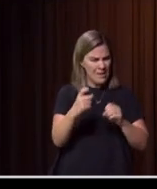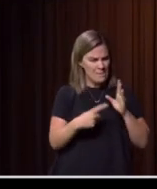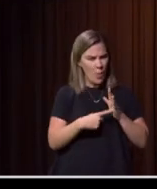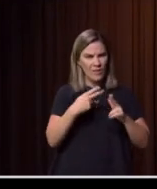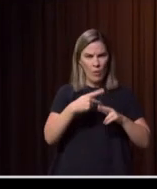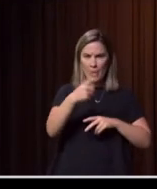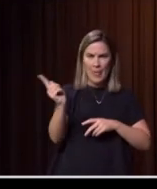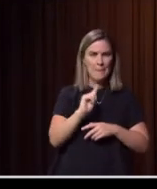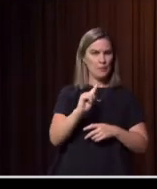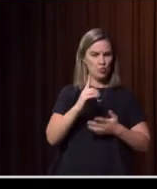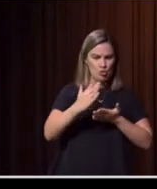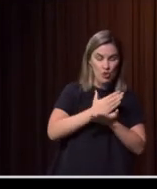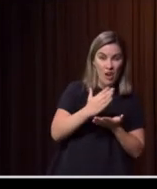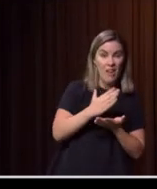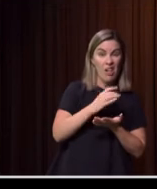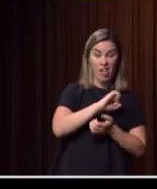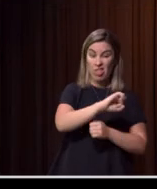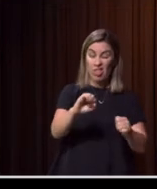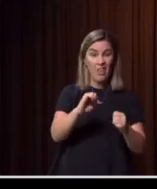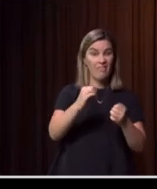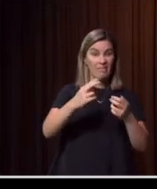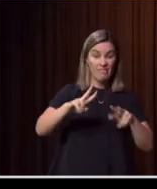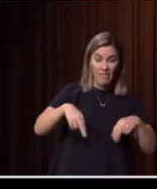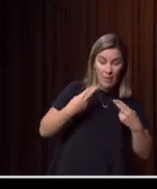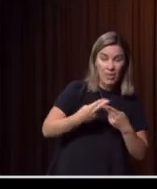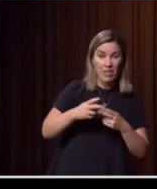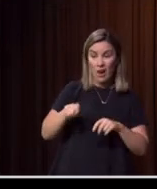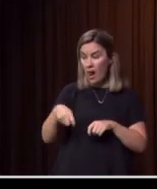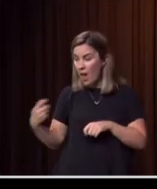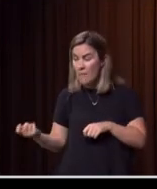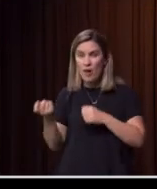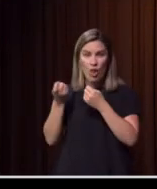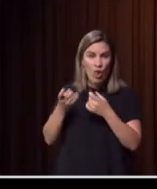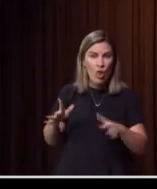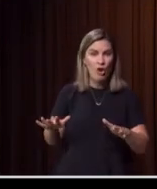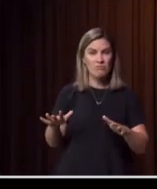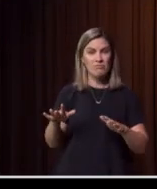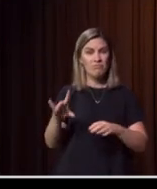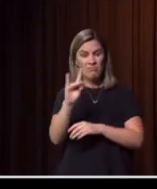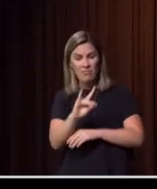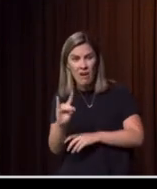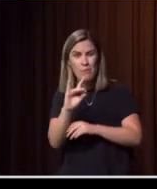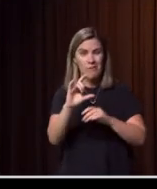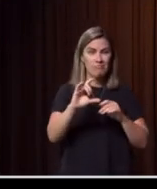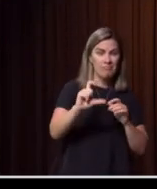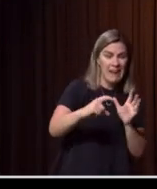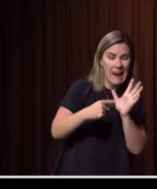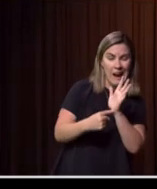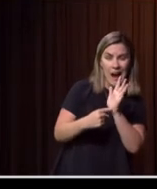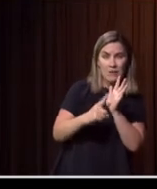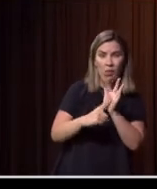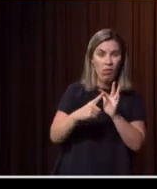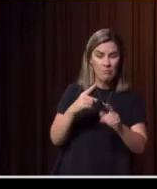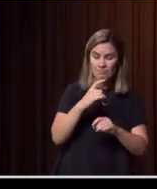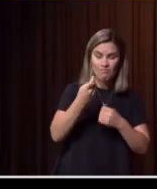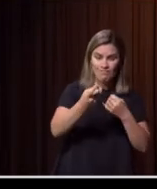And look, they lost loved ones, they lost family, they lost neighbors, they lost livestock, they lost livelihoods, they lost homes, but